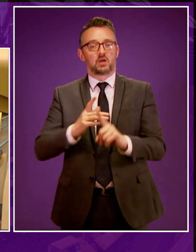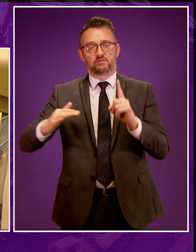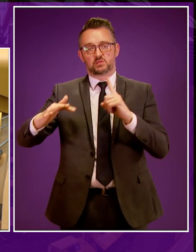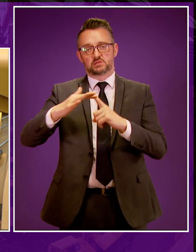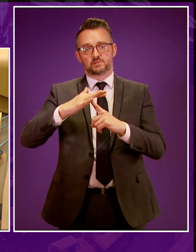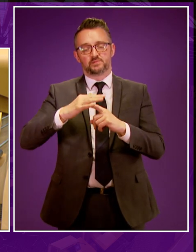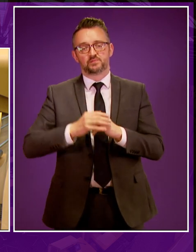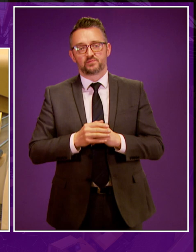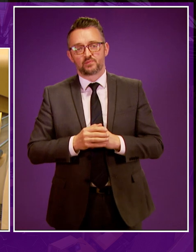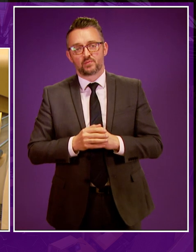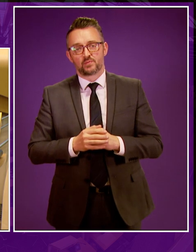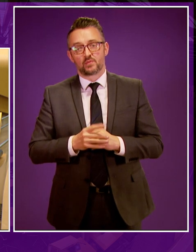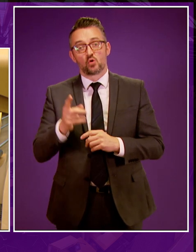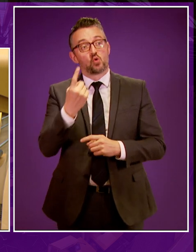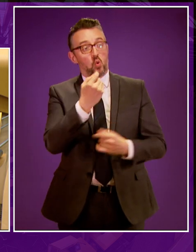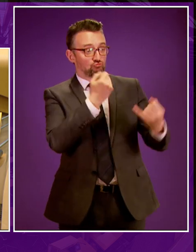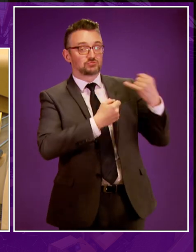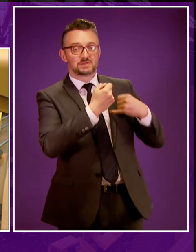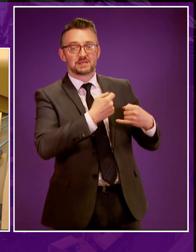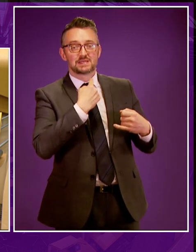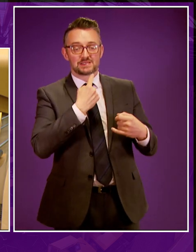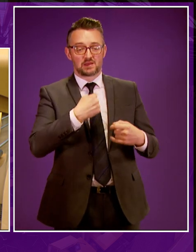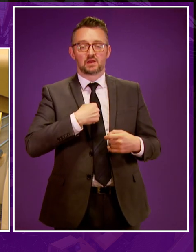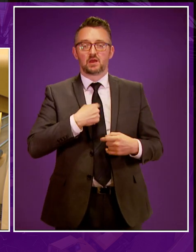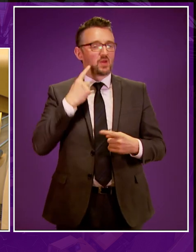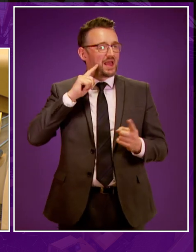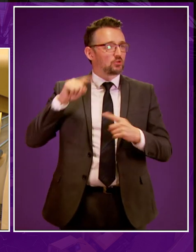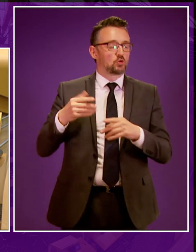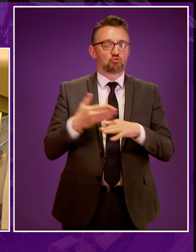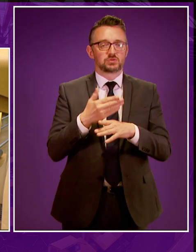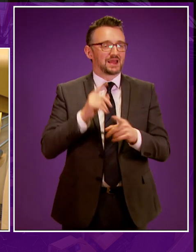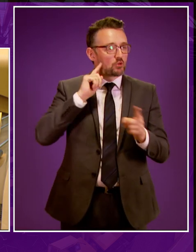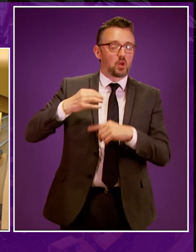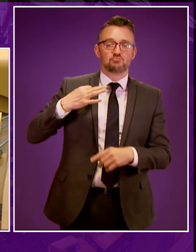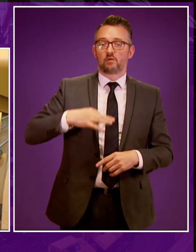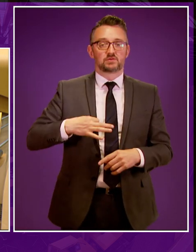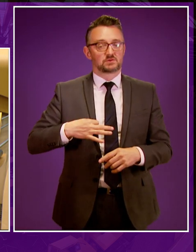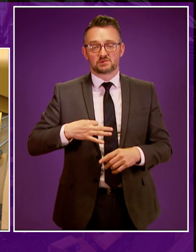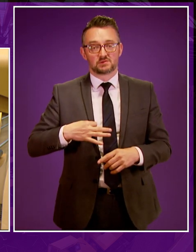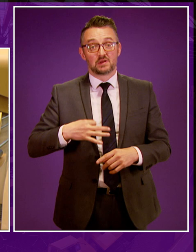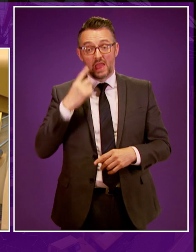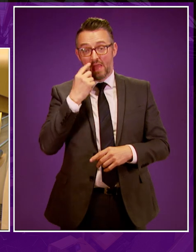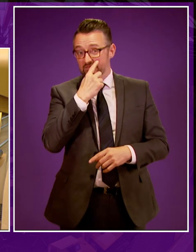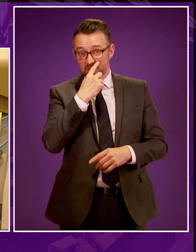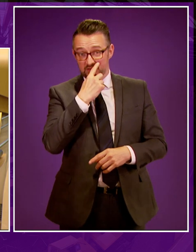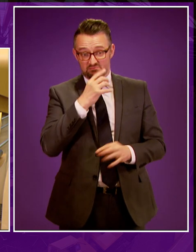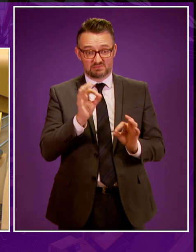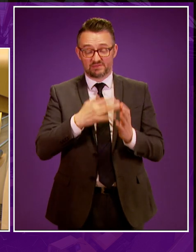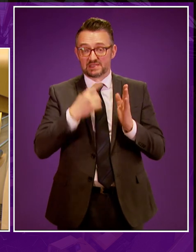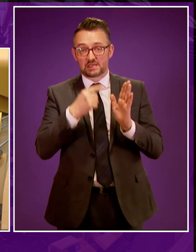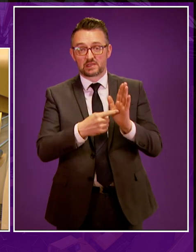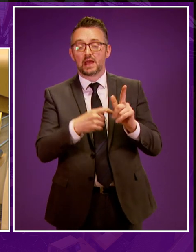Our critics suggest that we are turning our backs on jobs and on profits, but the evidence doesn't support that. The